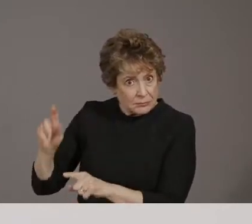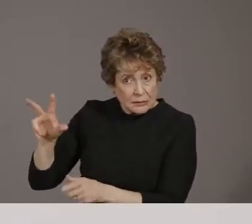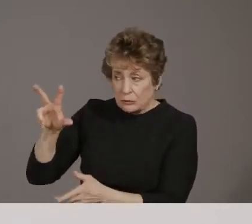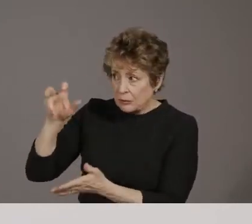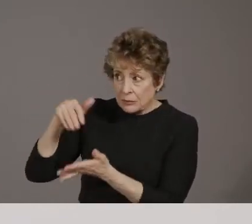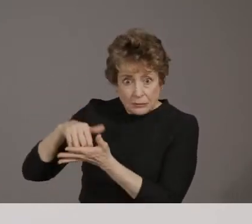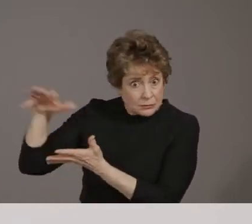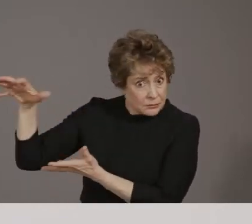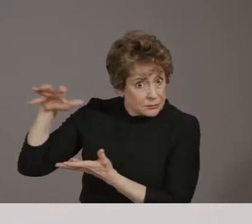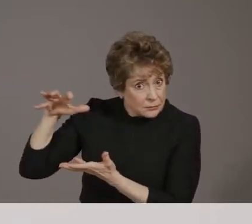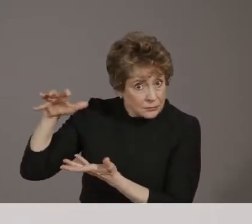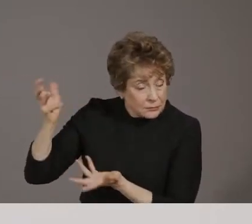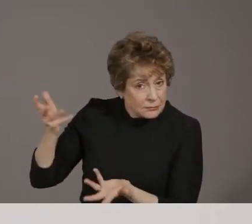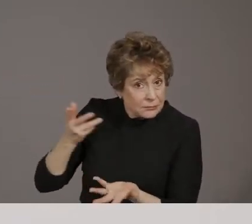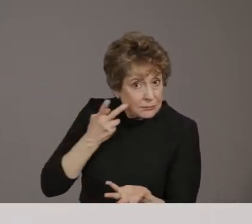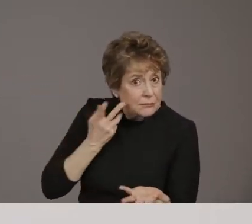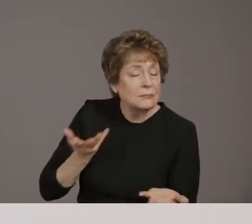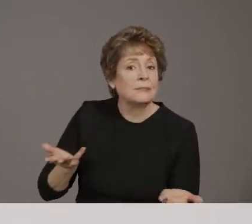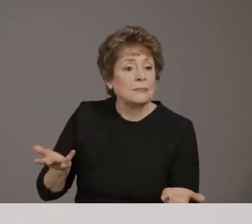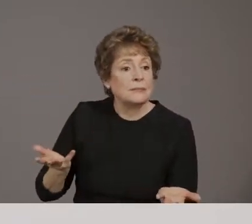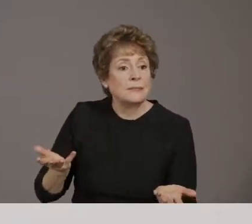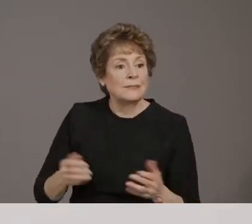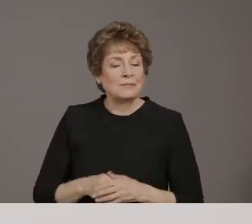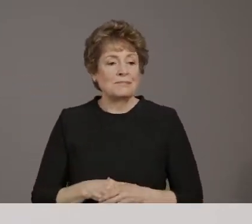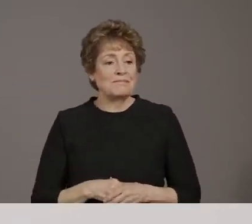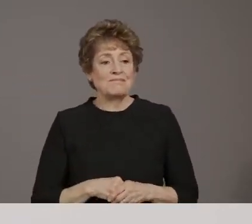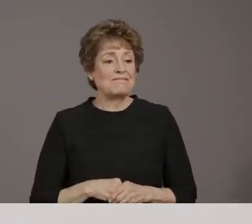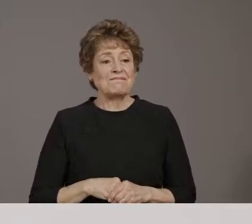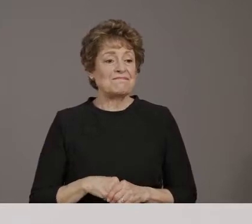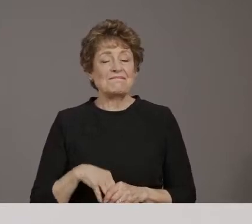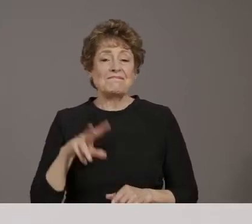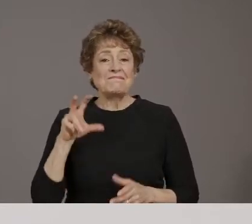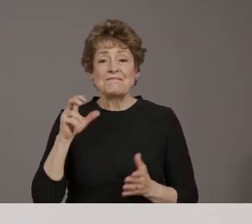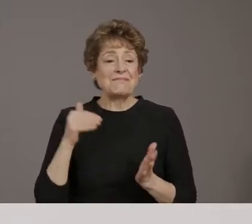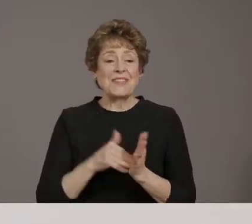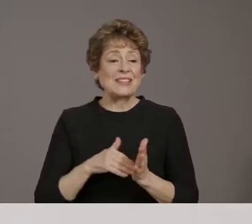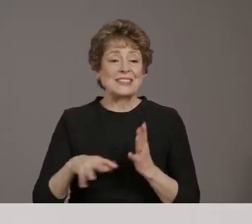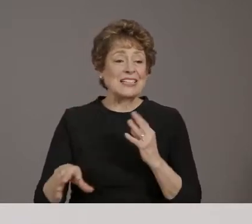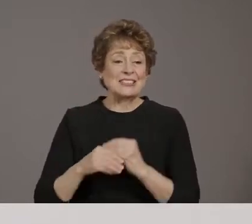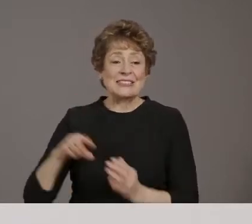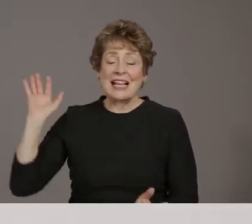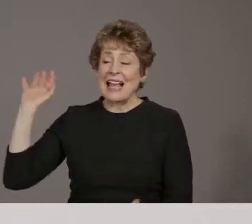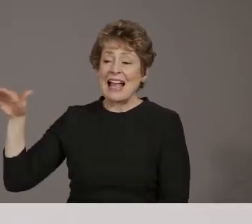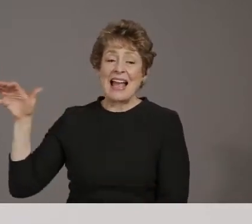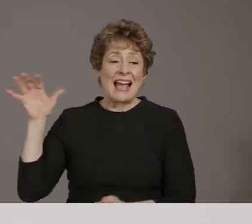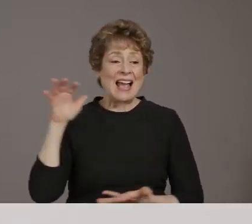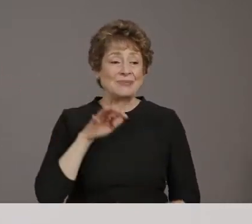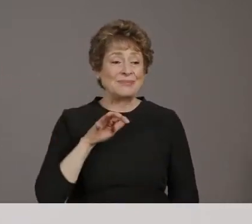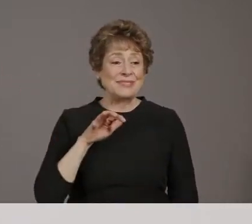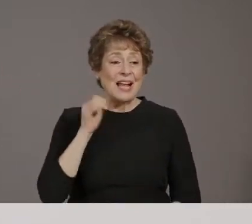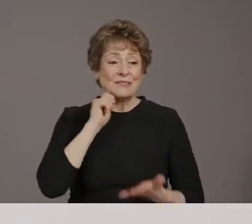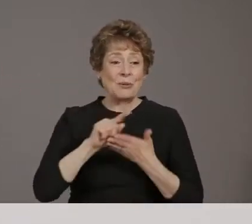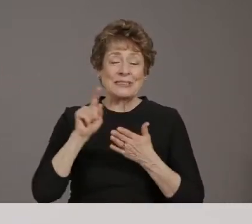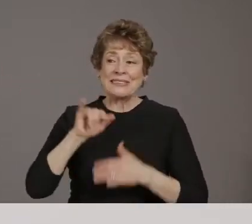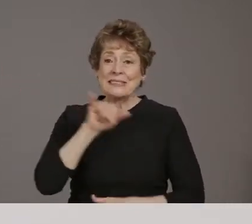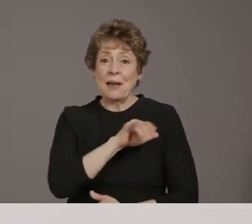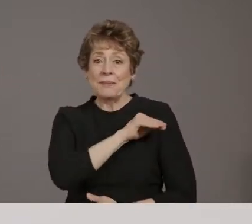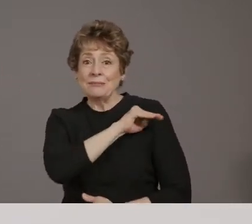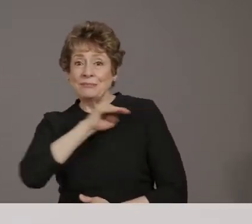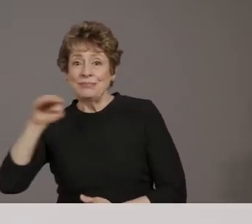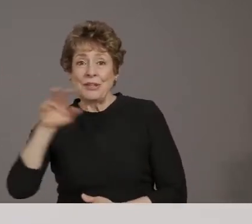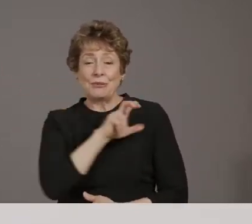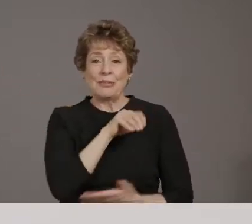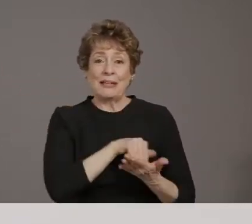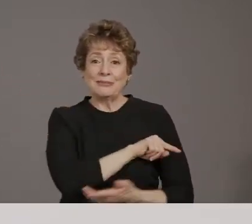don't know that we'll actually see a big bull list of 300,000 doses all at once and then again every week. Um, I do think we will